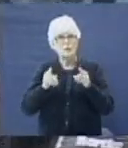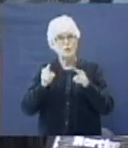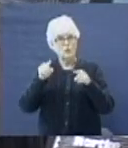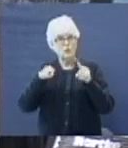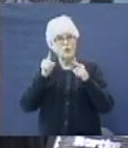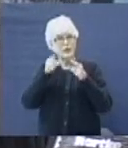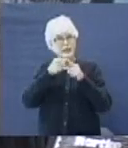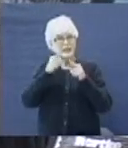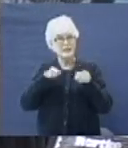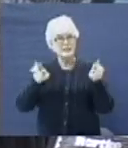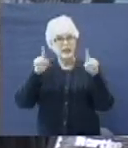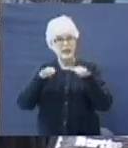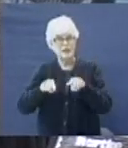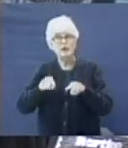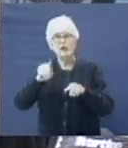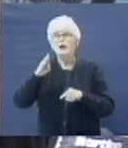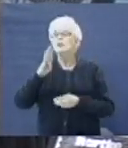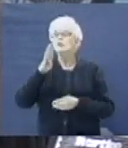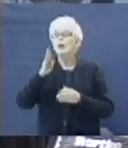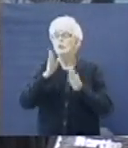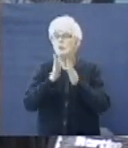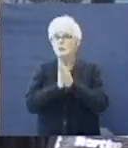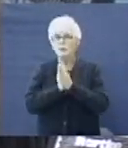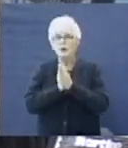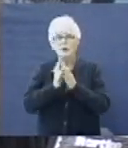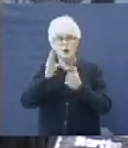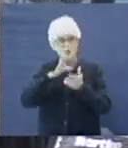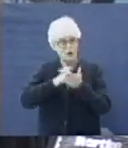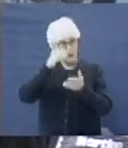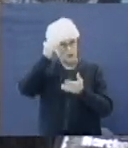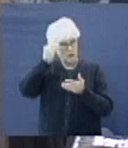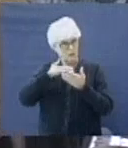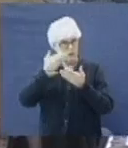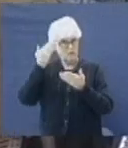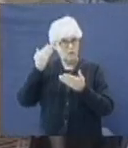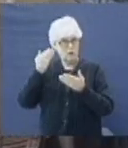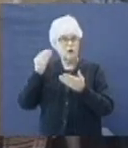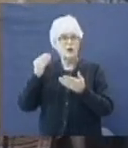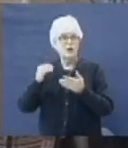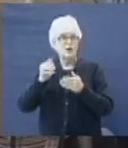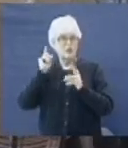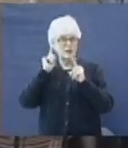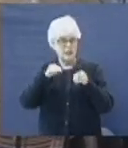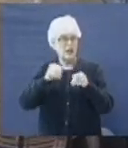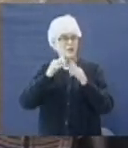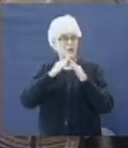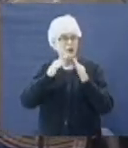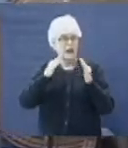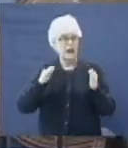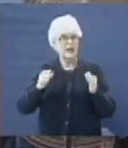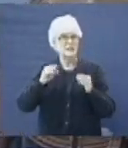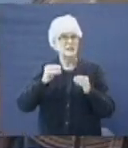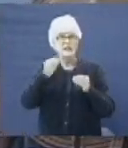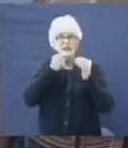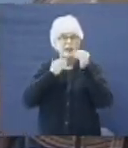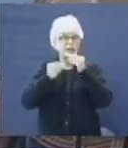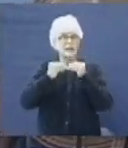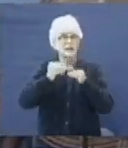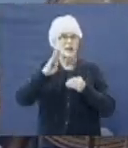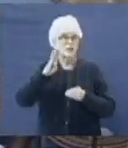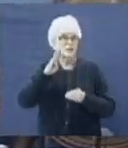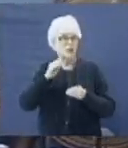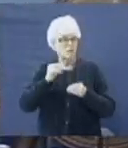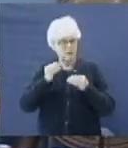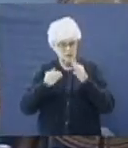occasion happened, was Job that was praying. We learned earlier in the passage when they were at their house feasting, Job was on his